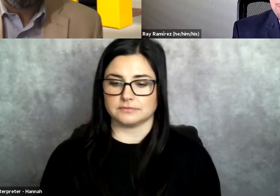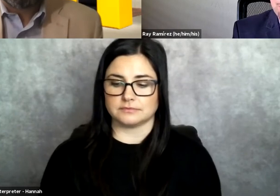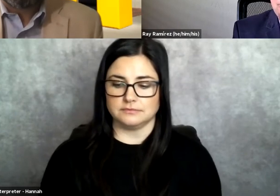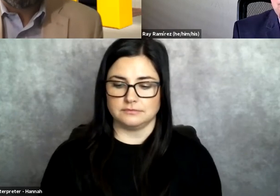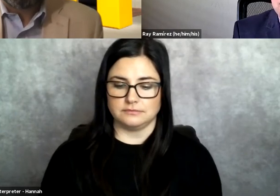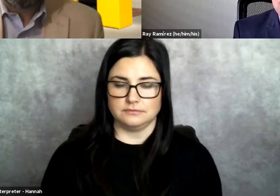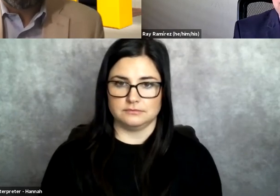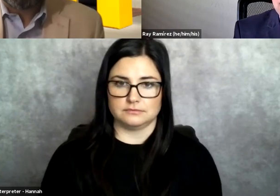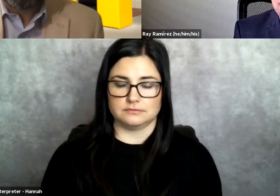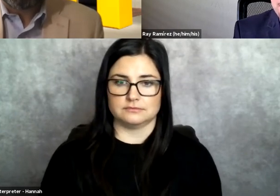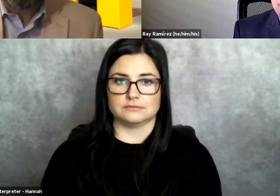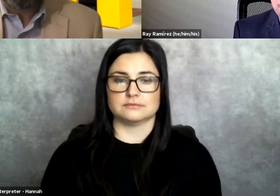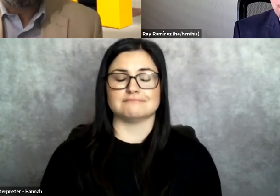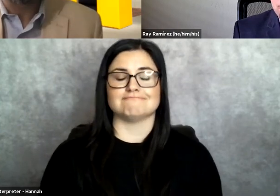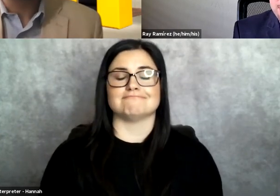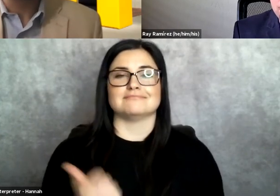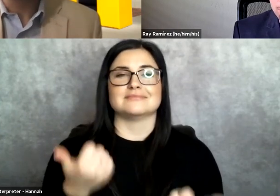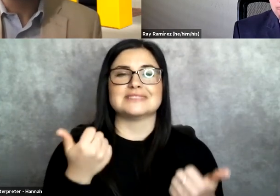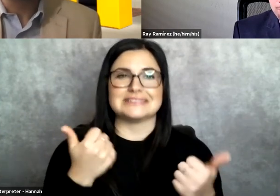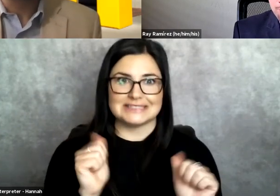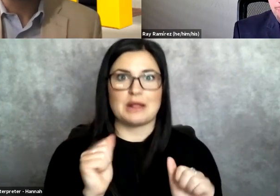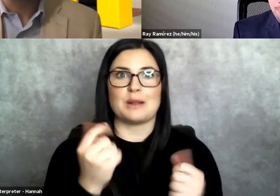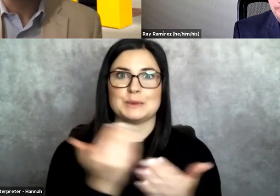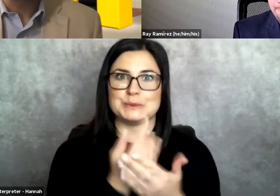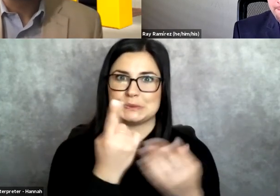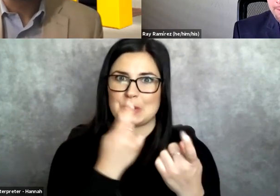I'm looking through our questions here to see if any new ones came through.